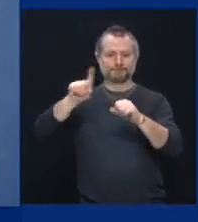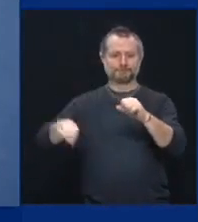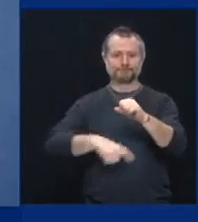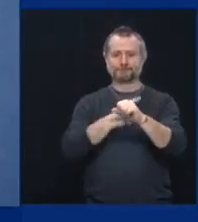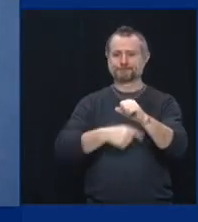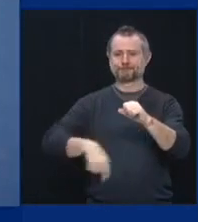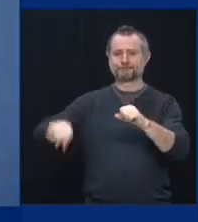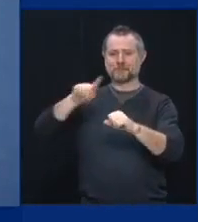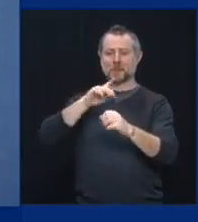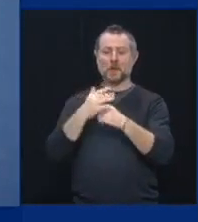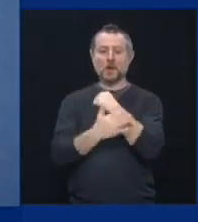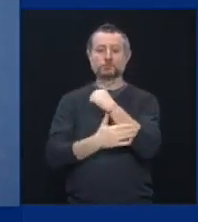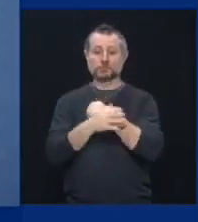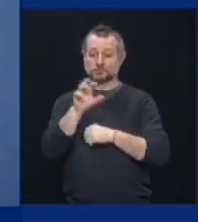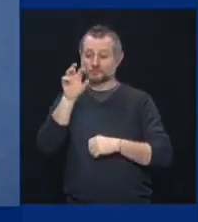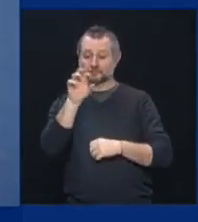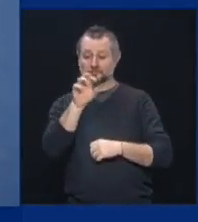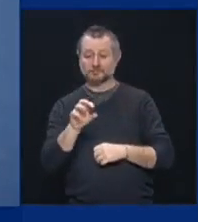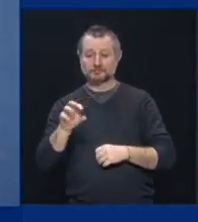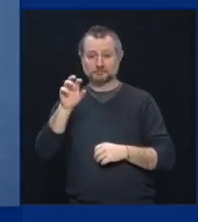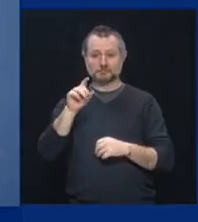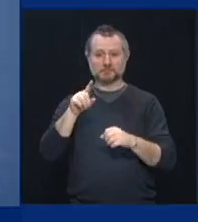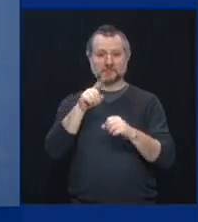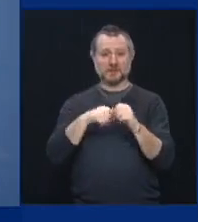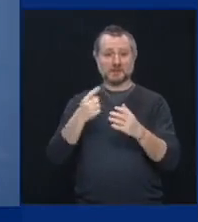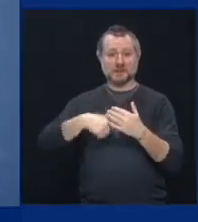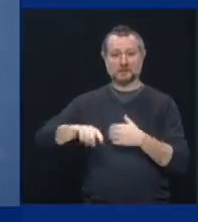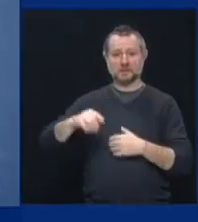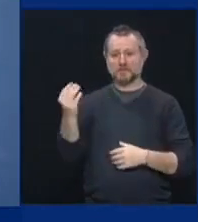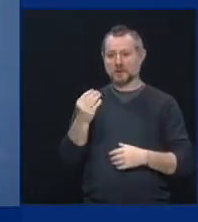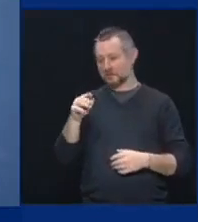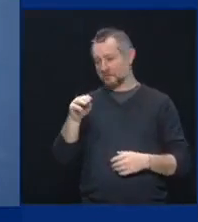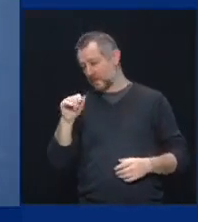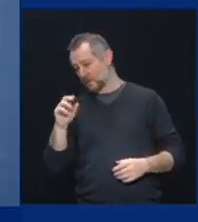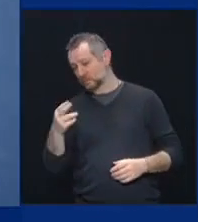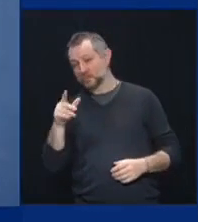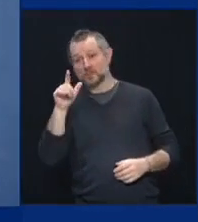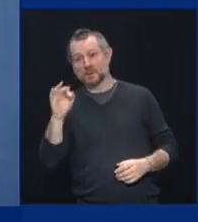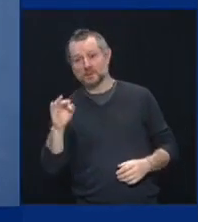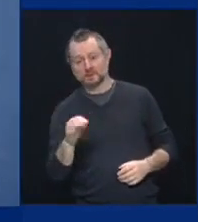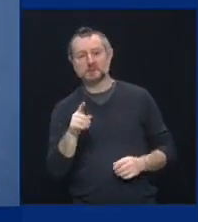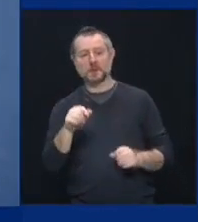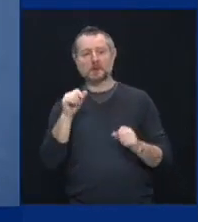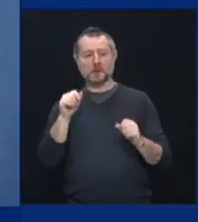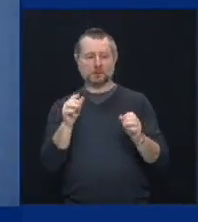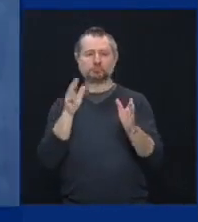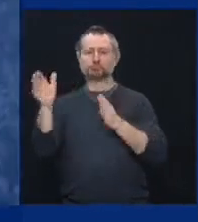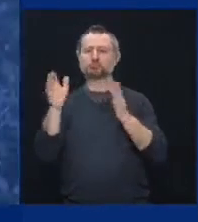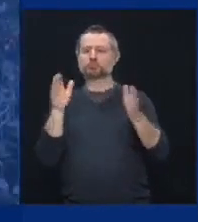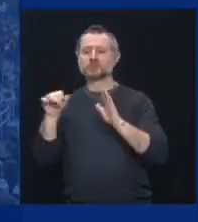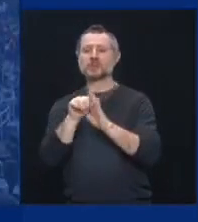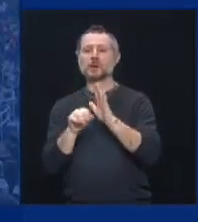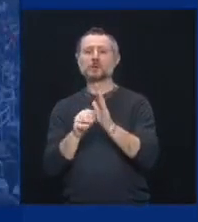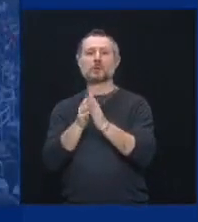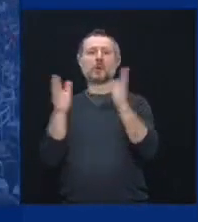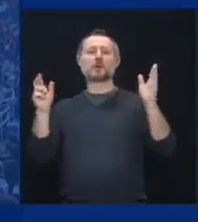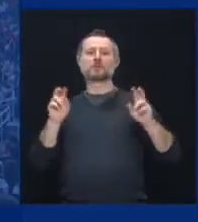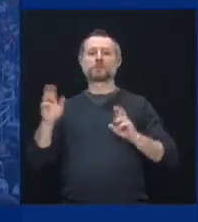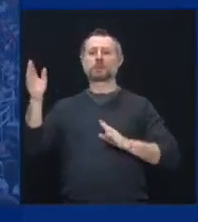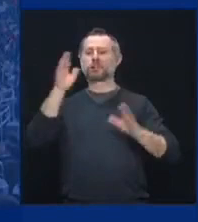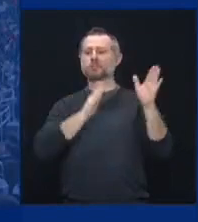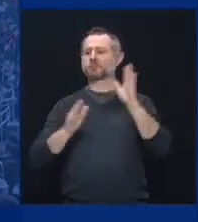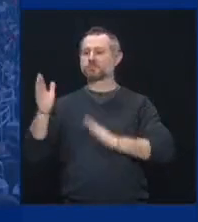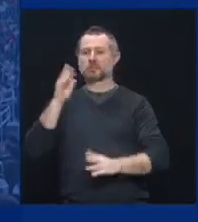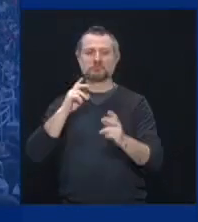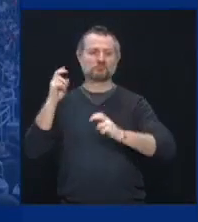next Monday, March 29th, statewide travel for sports and recreational activities will be performed. Okay? Second,